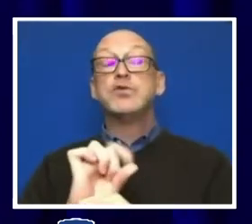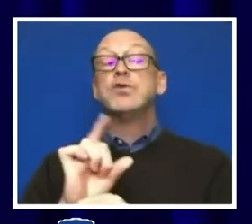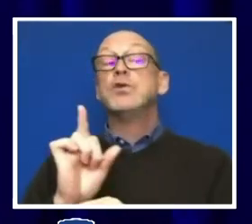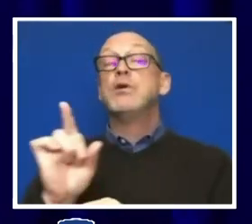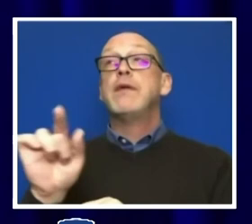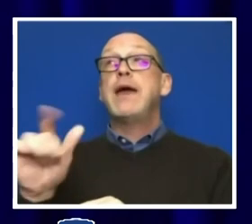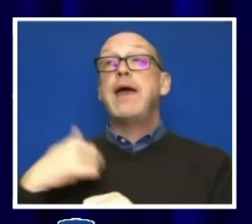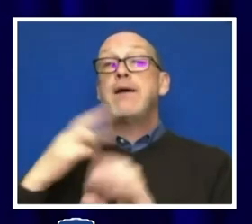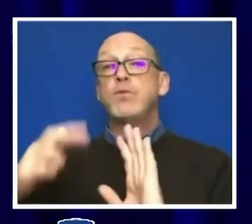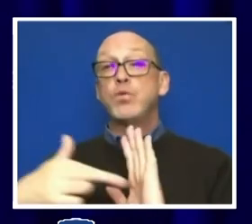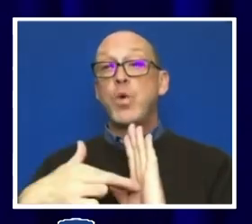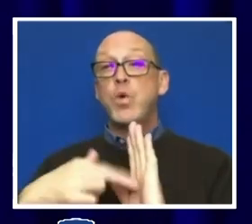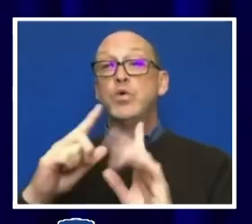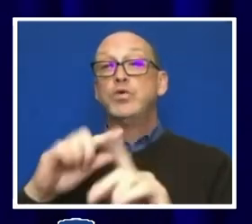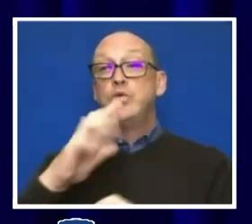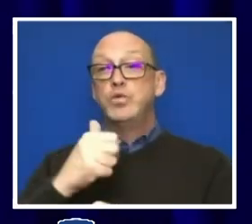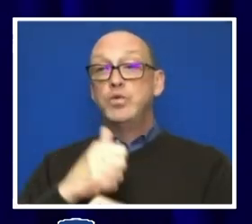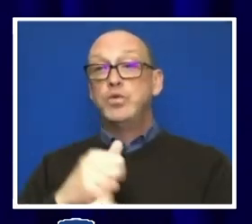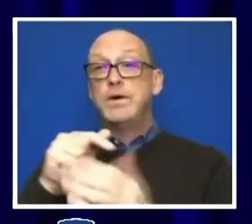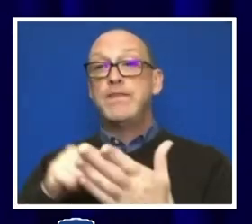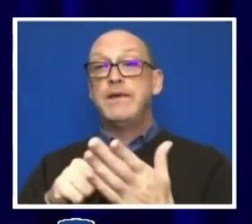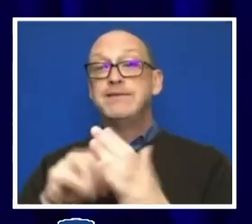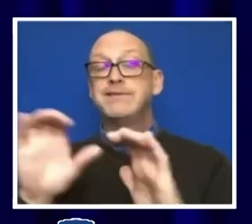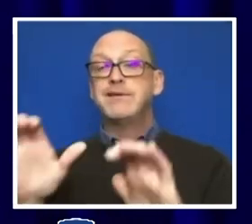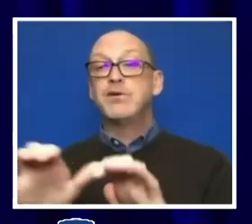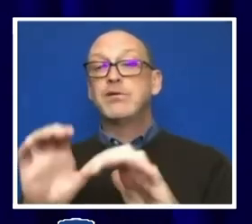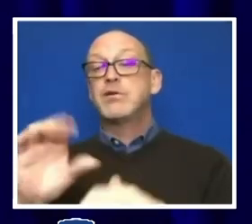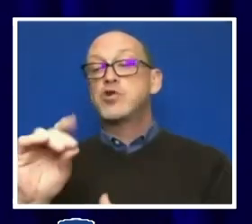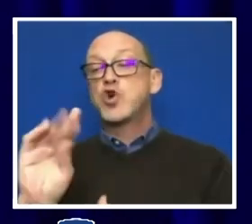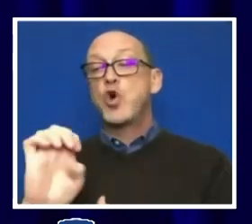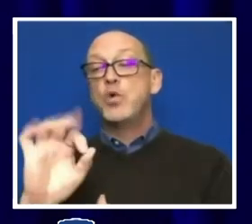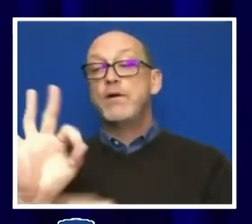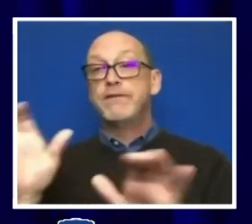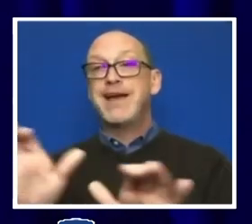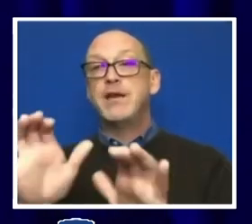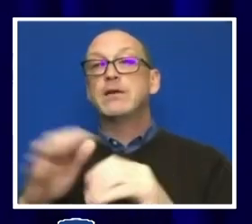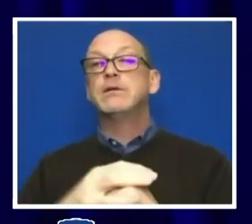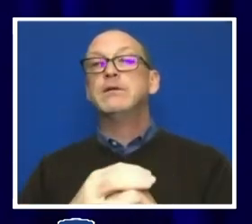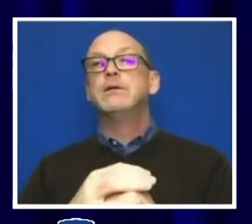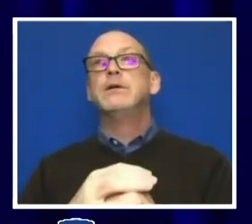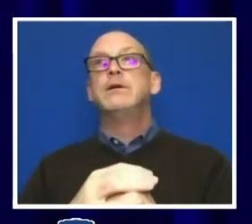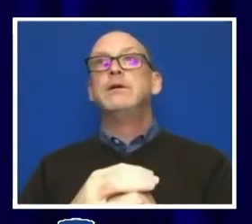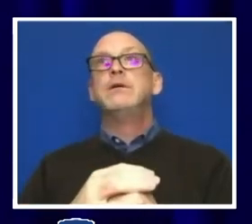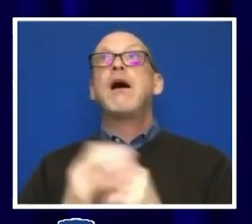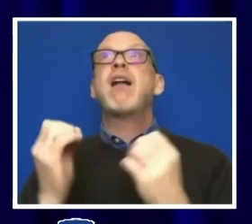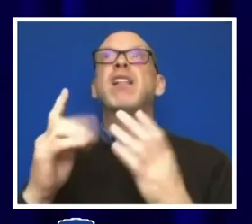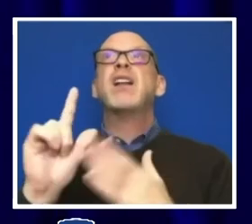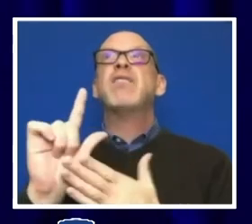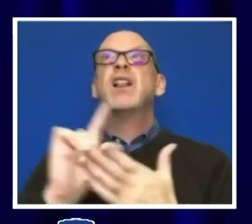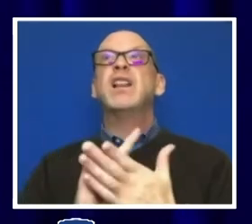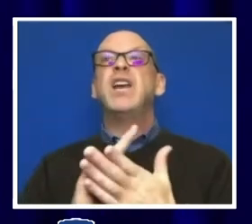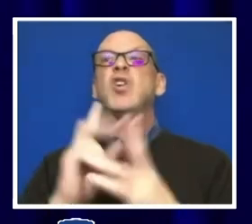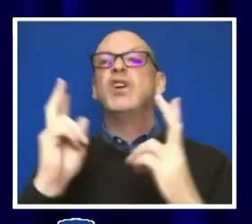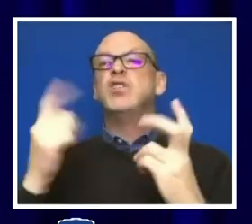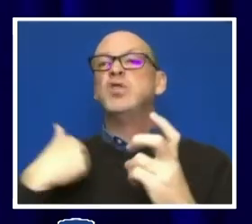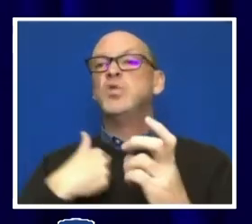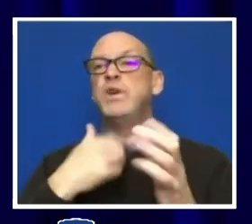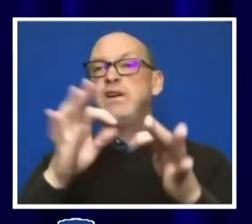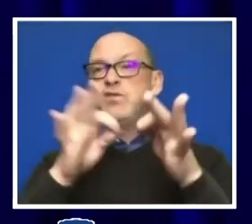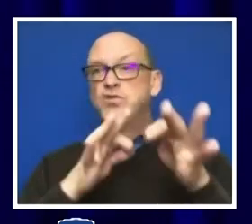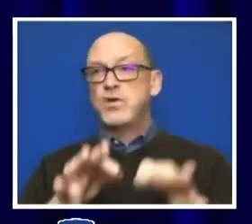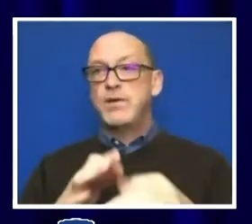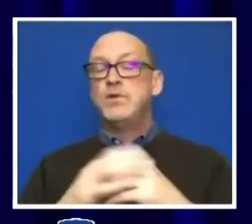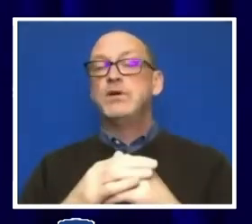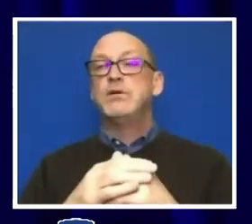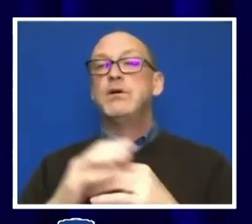of implementing this Student Code of Conduct. Given many of the legal issues that we've described, the Office of the